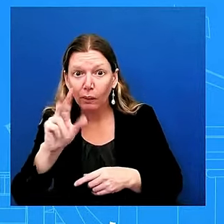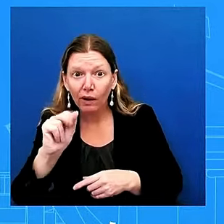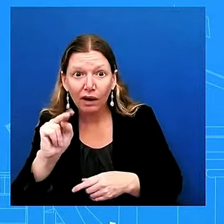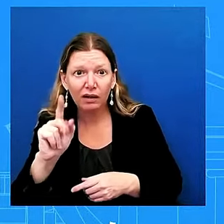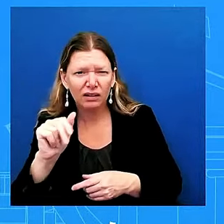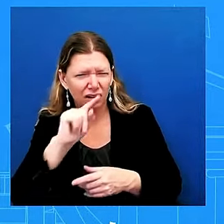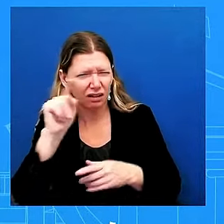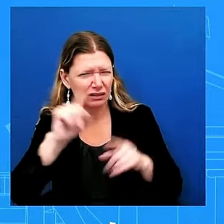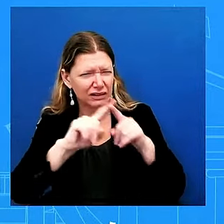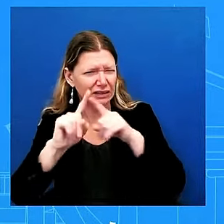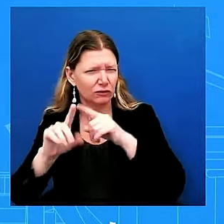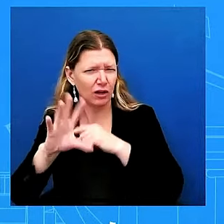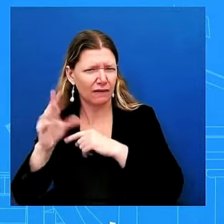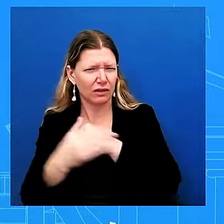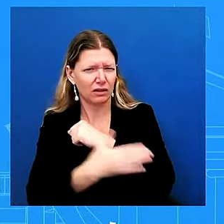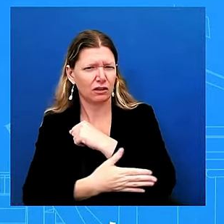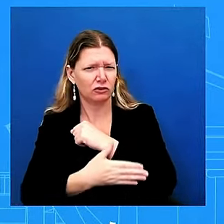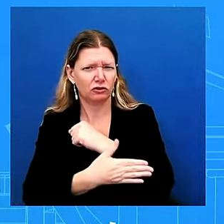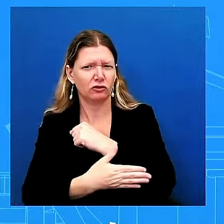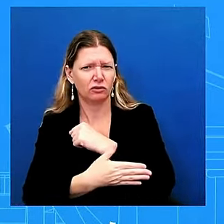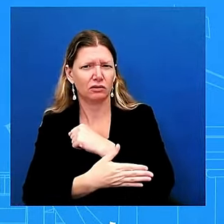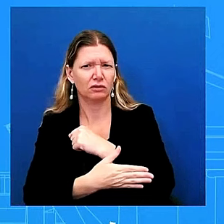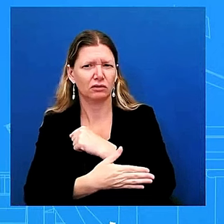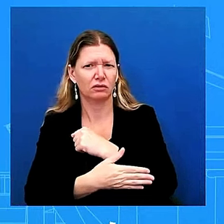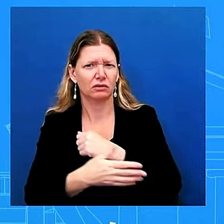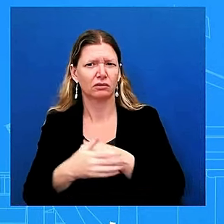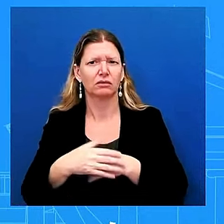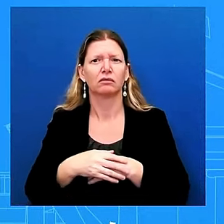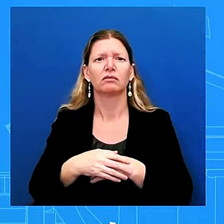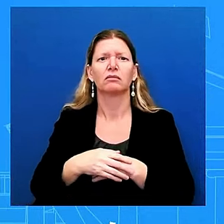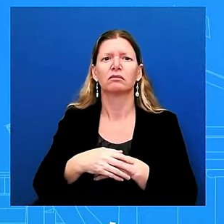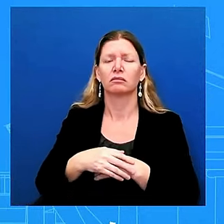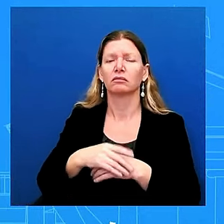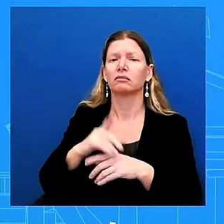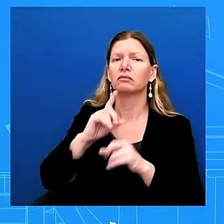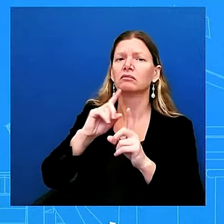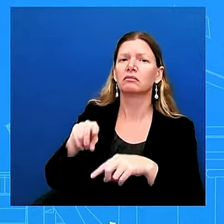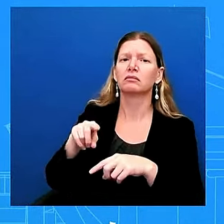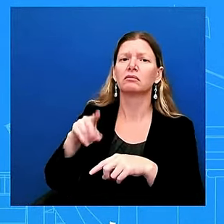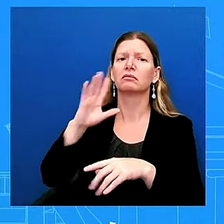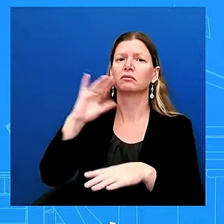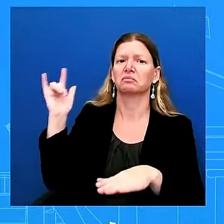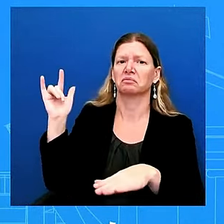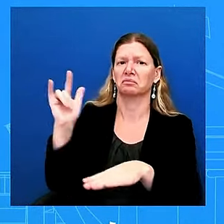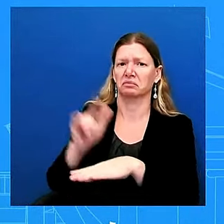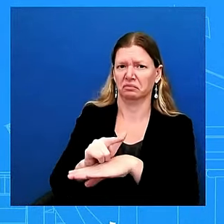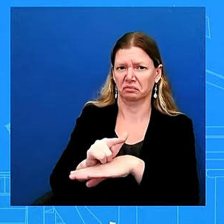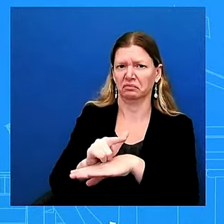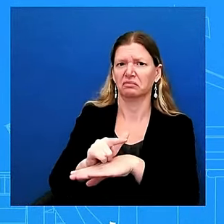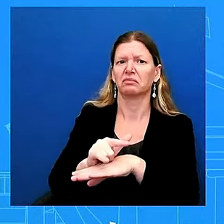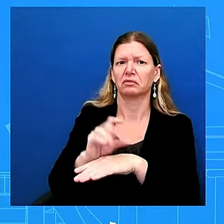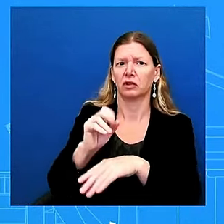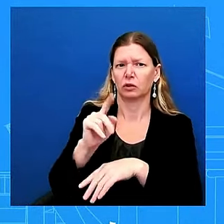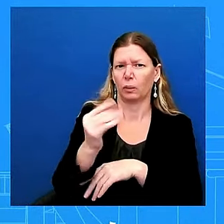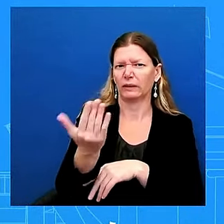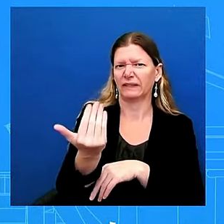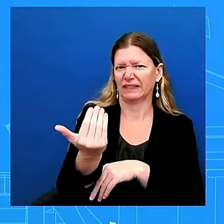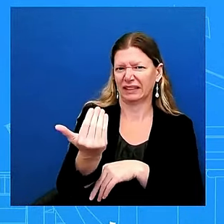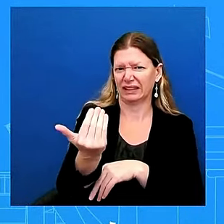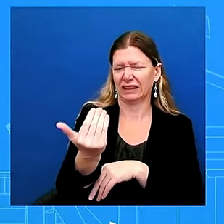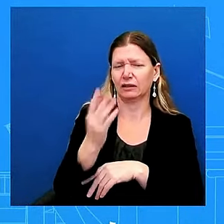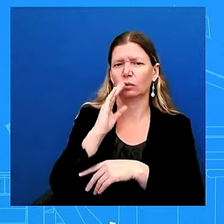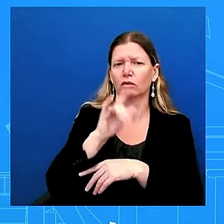the 10th to the 15th of october we're going to go to berlin germany and then we're going to stop over at angola i just laid out the pgi the important